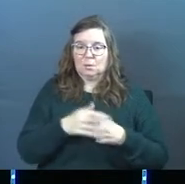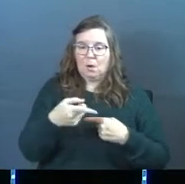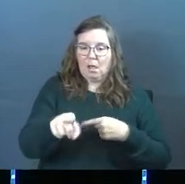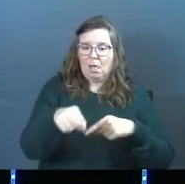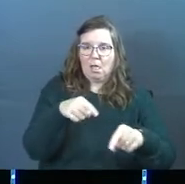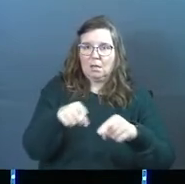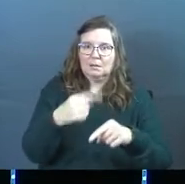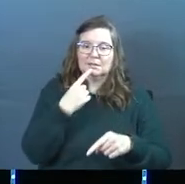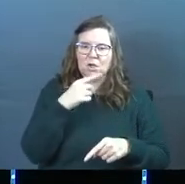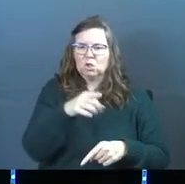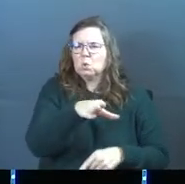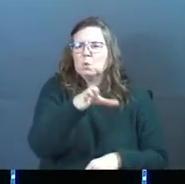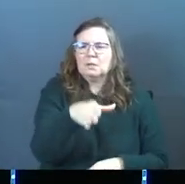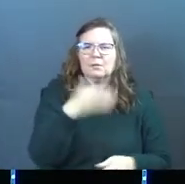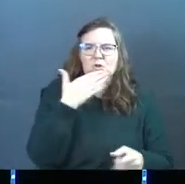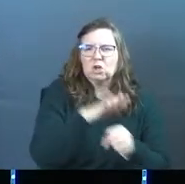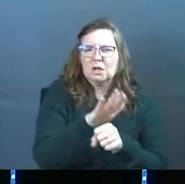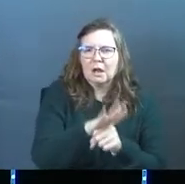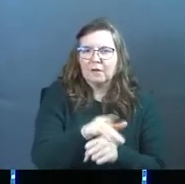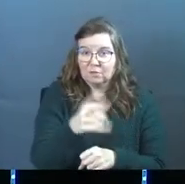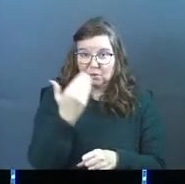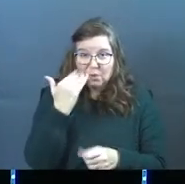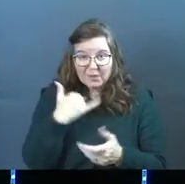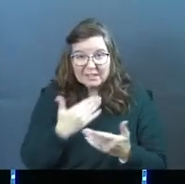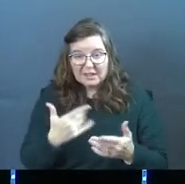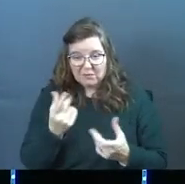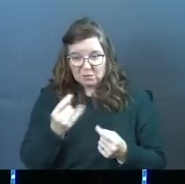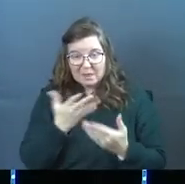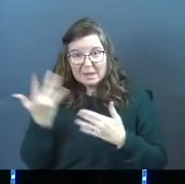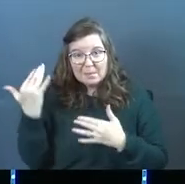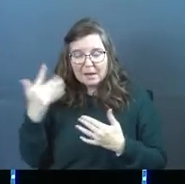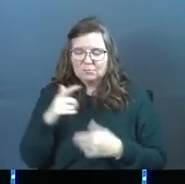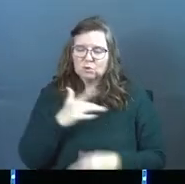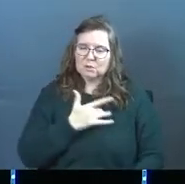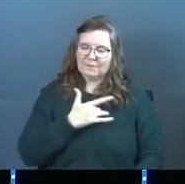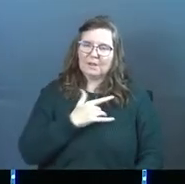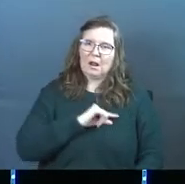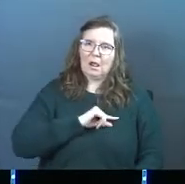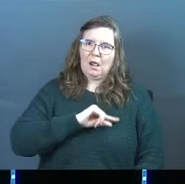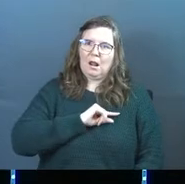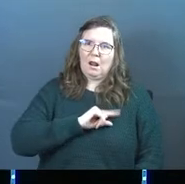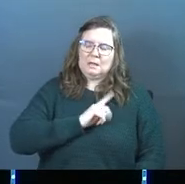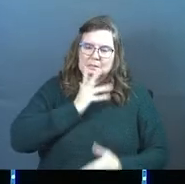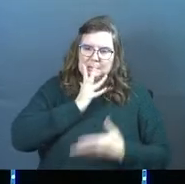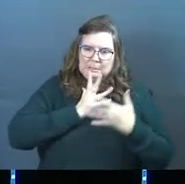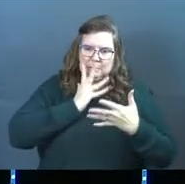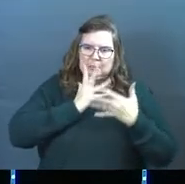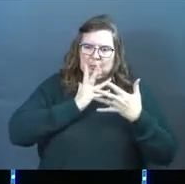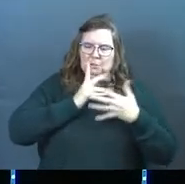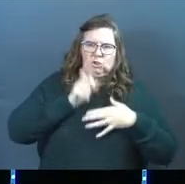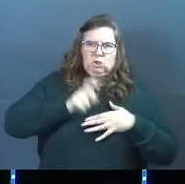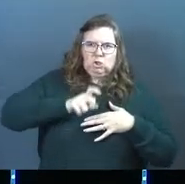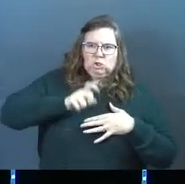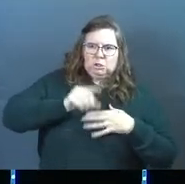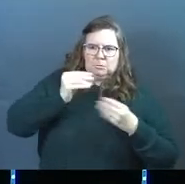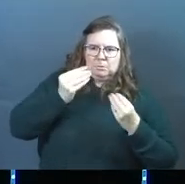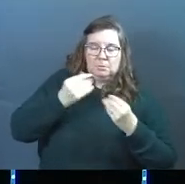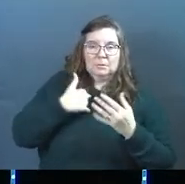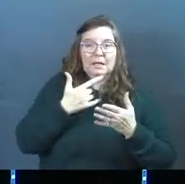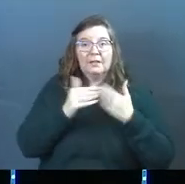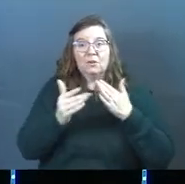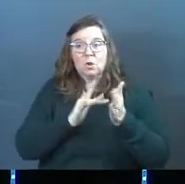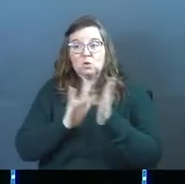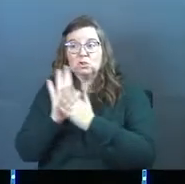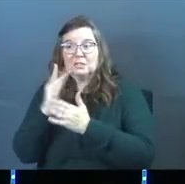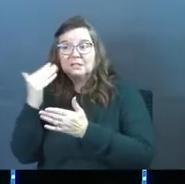you and says, you will never be good enough. You know that stuff that you did in your past? You should feel greater and greater shame about that. Even though Jesus forgave